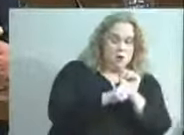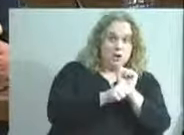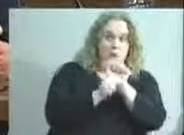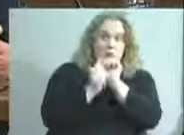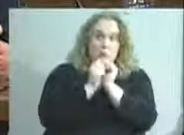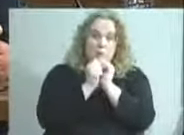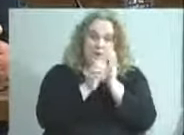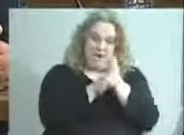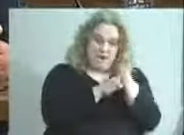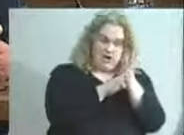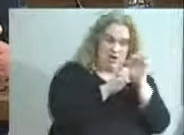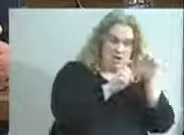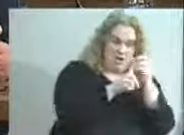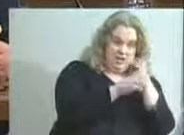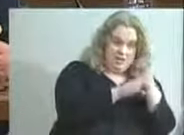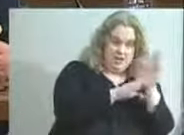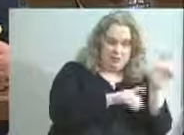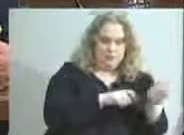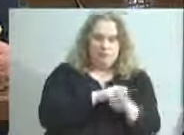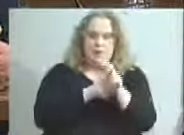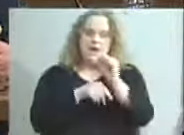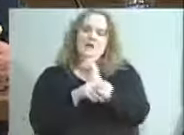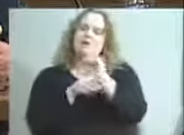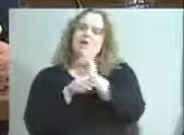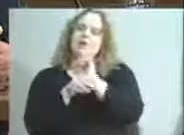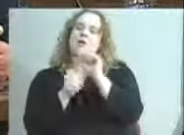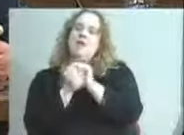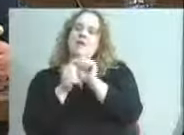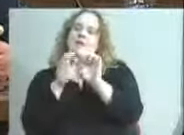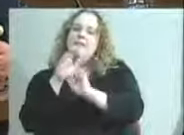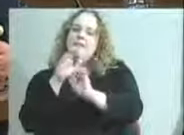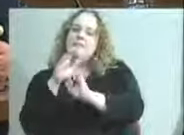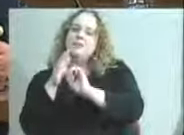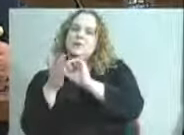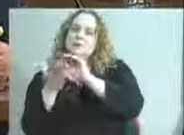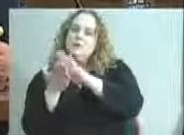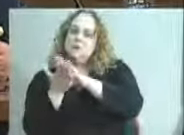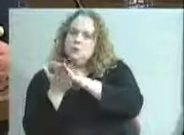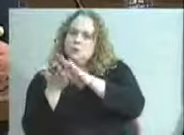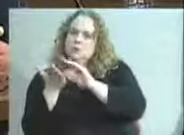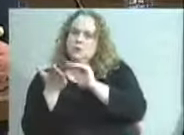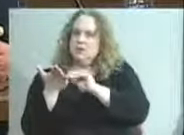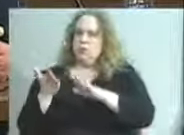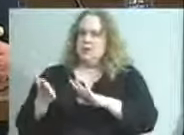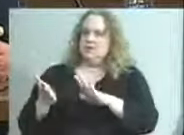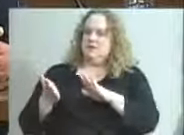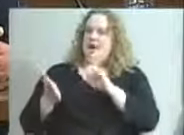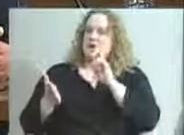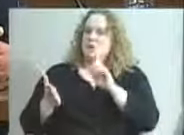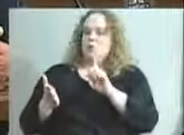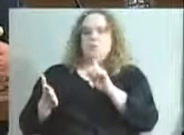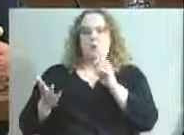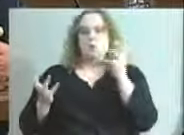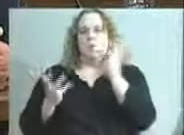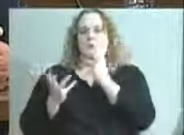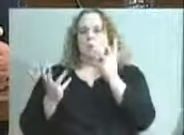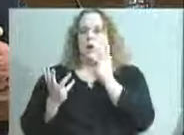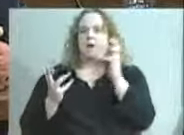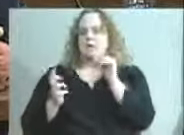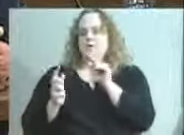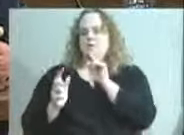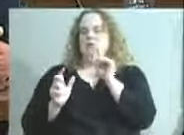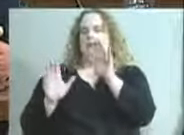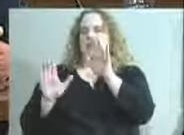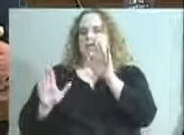during the hour that they go over and intern with them. And that's, you know, I just want to know how many we can hold onto because